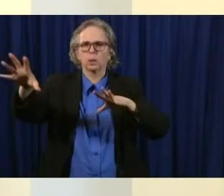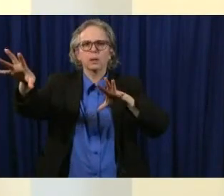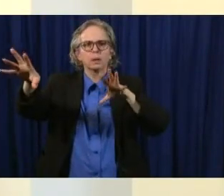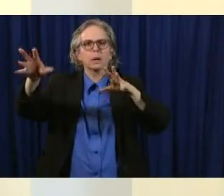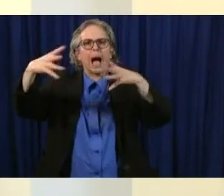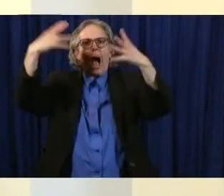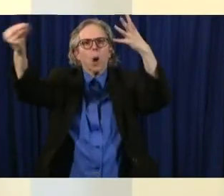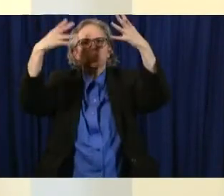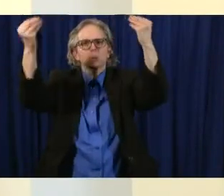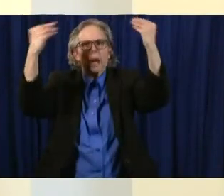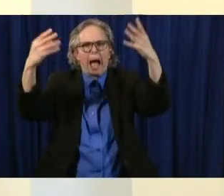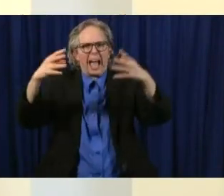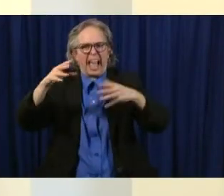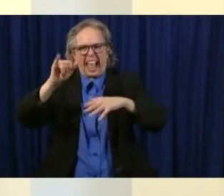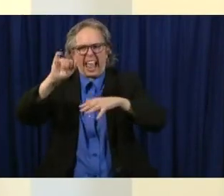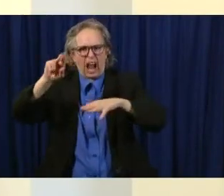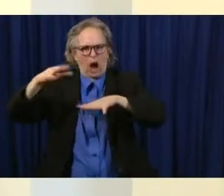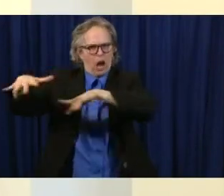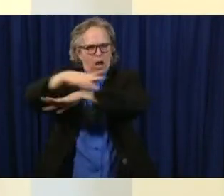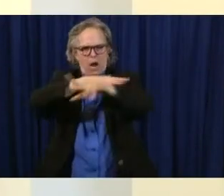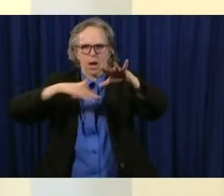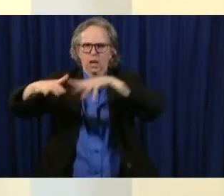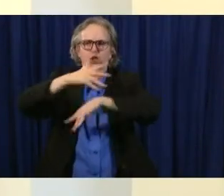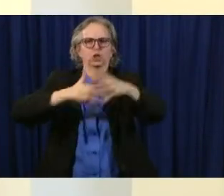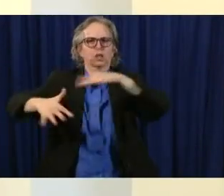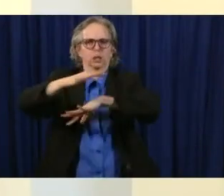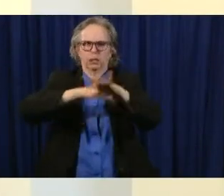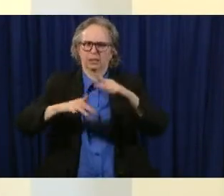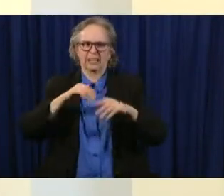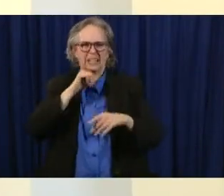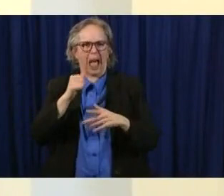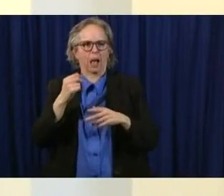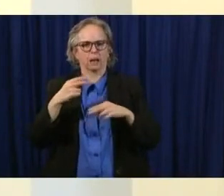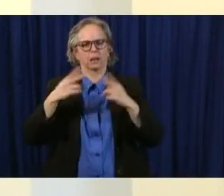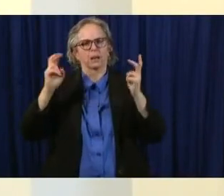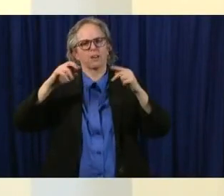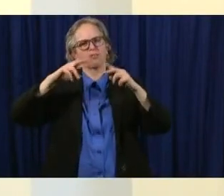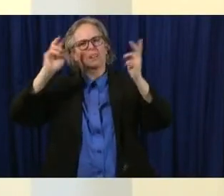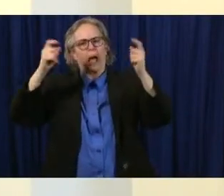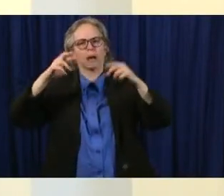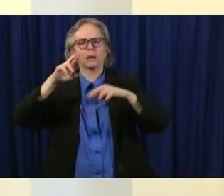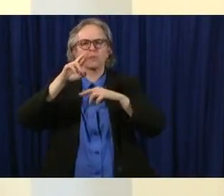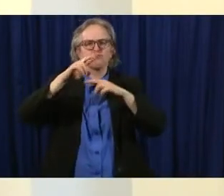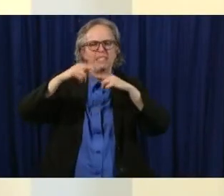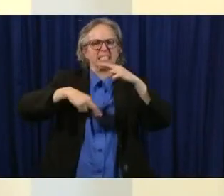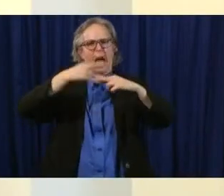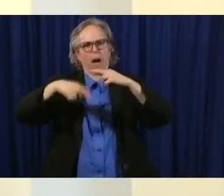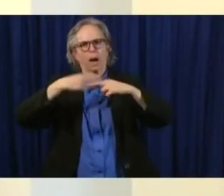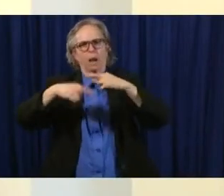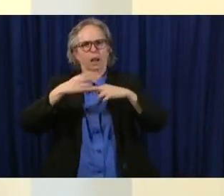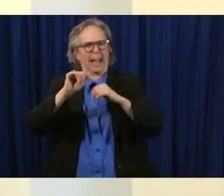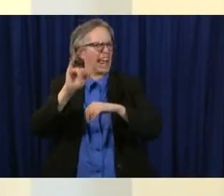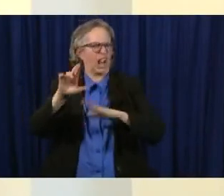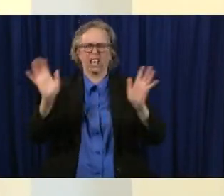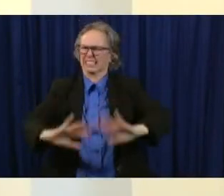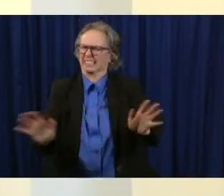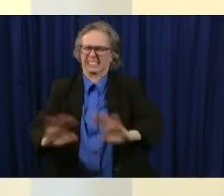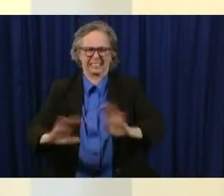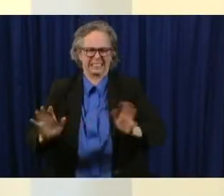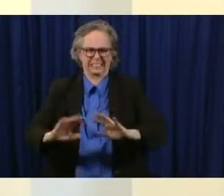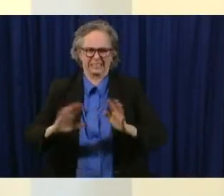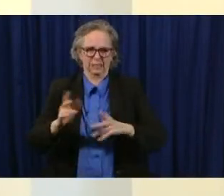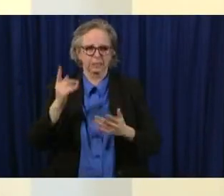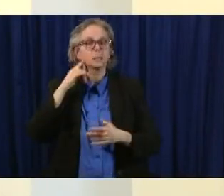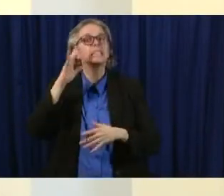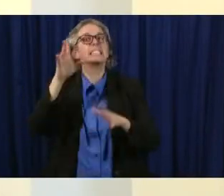taking the setting and making sure that you're not just recycling air in your house or maybe even in your car but that you're getting that fresh air and so those